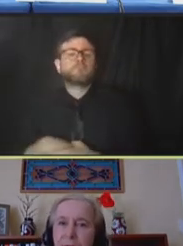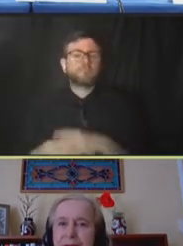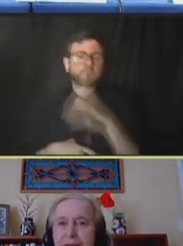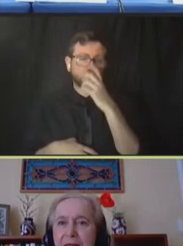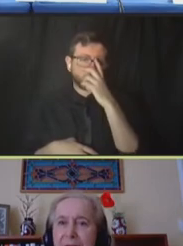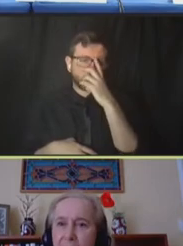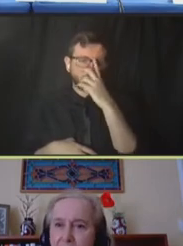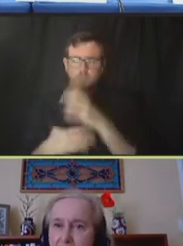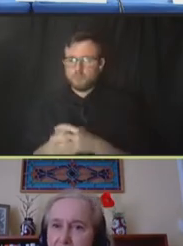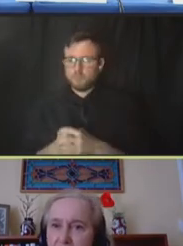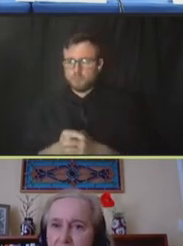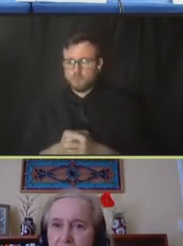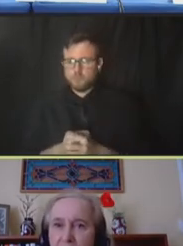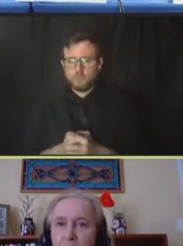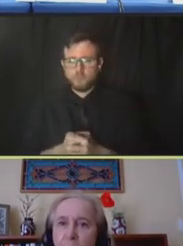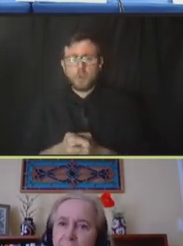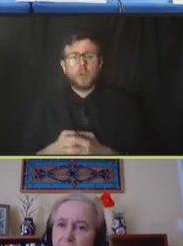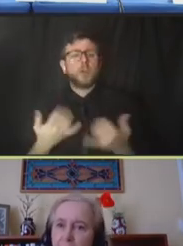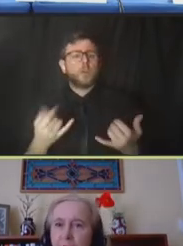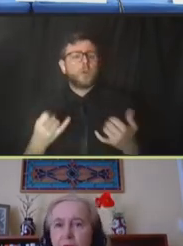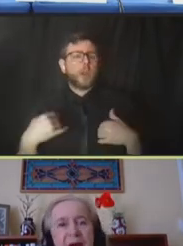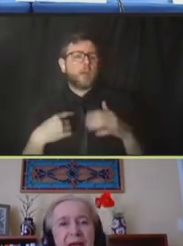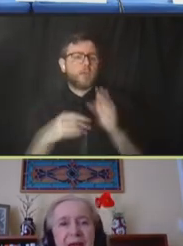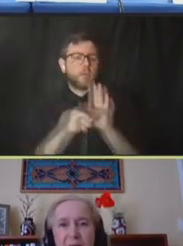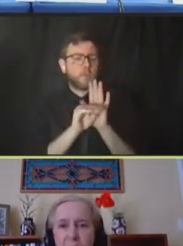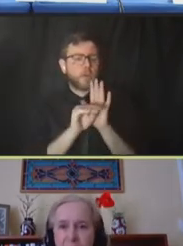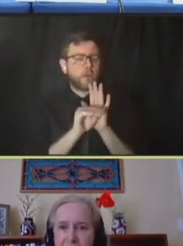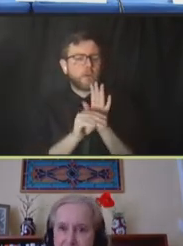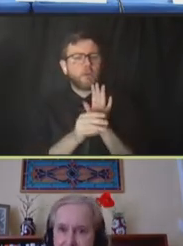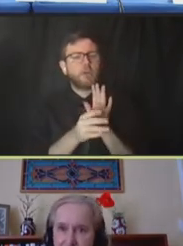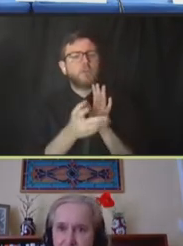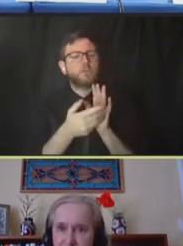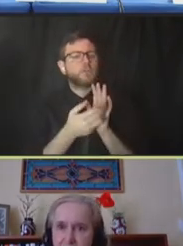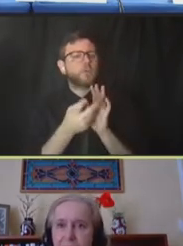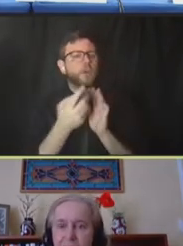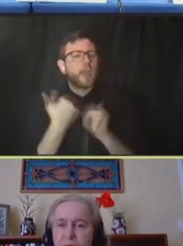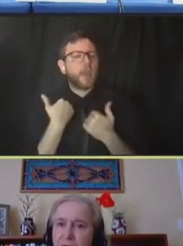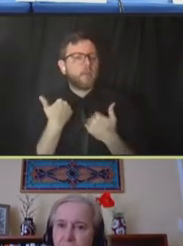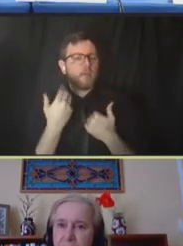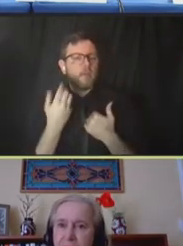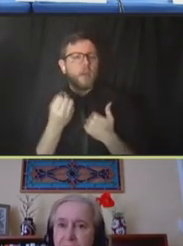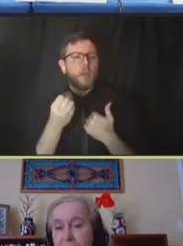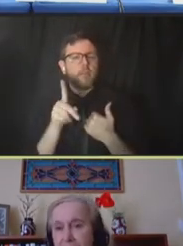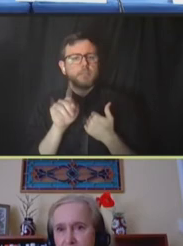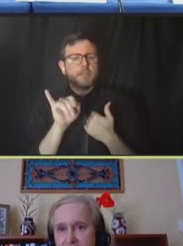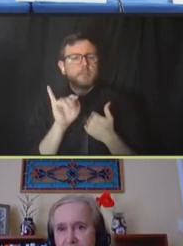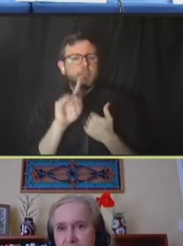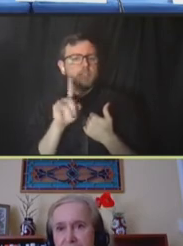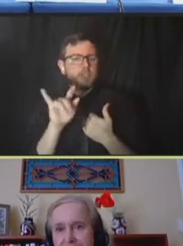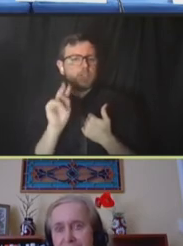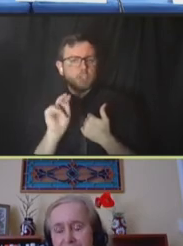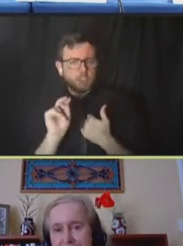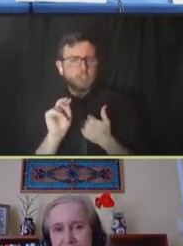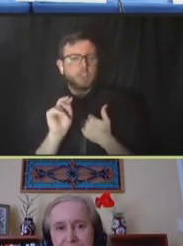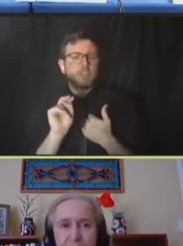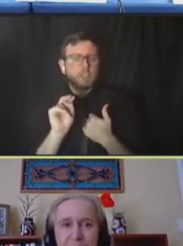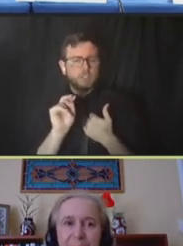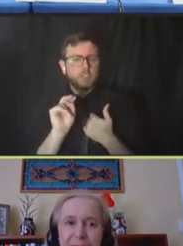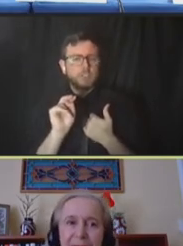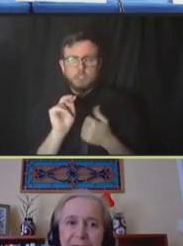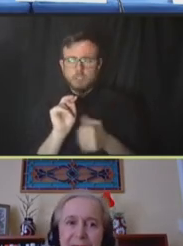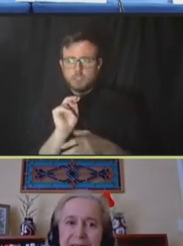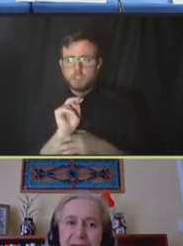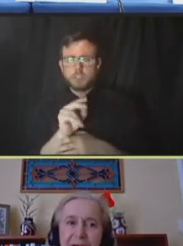here we did a model where you had optimization, and this was focused on another perishable product, actually,